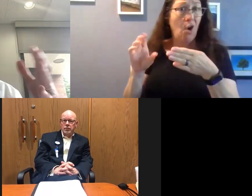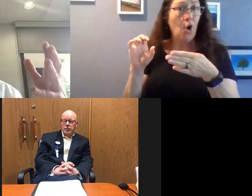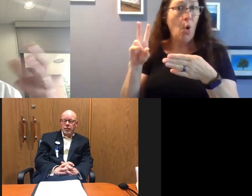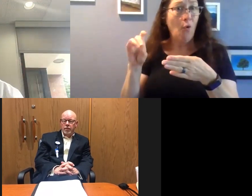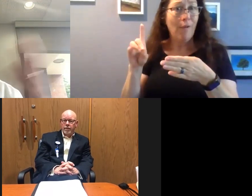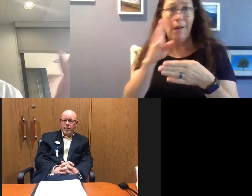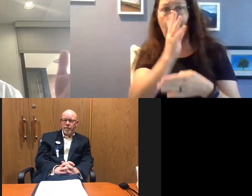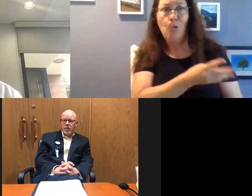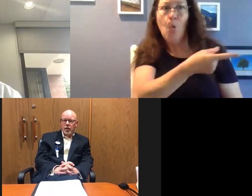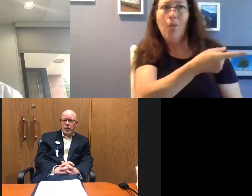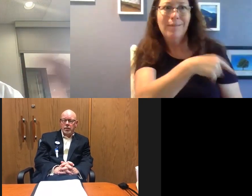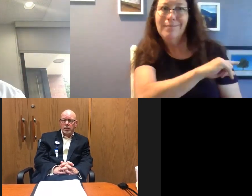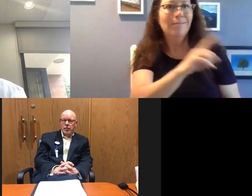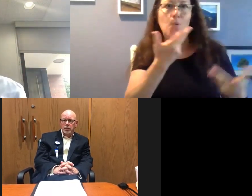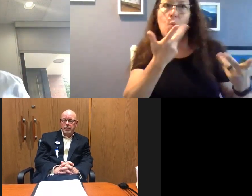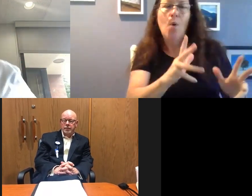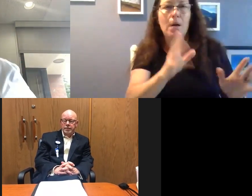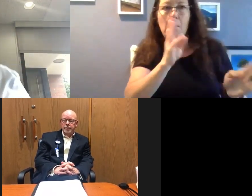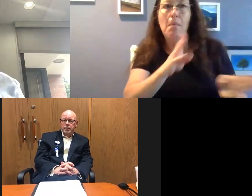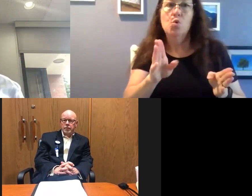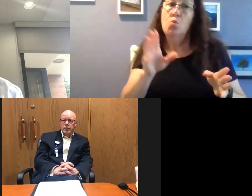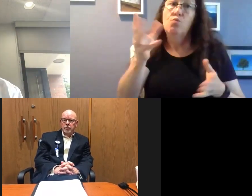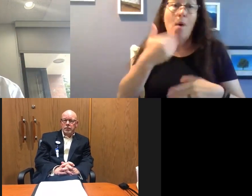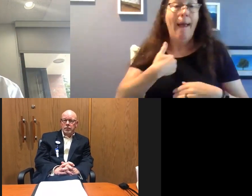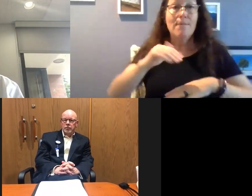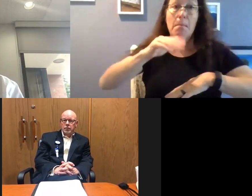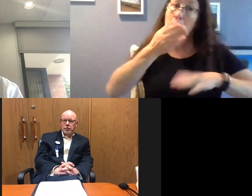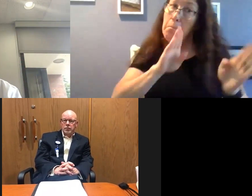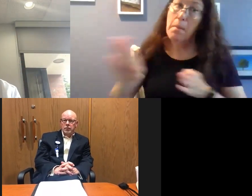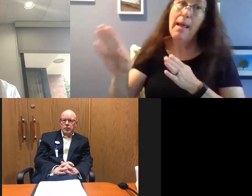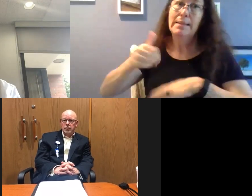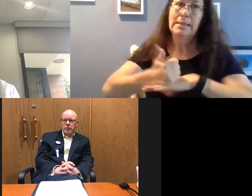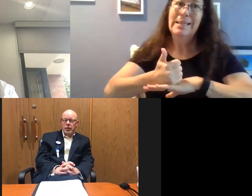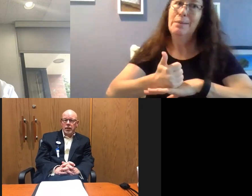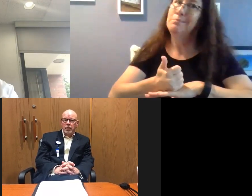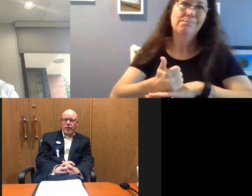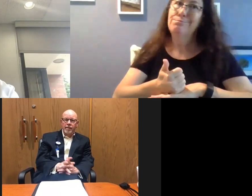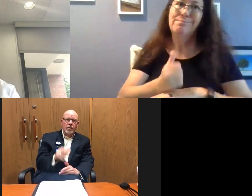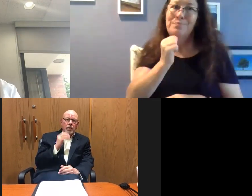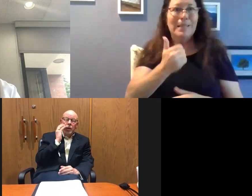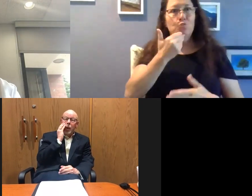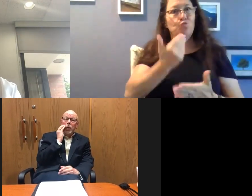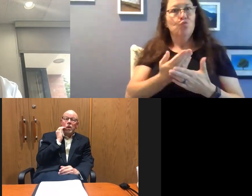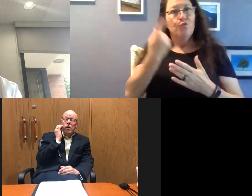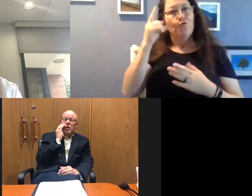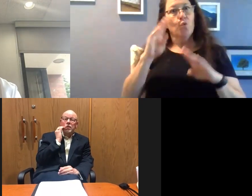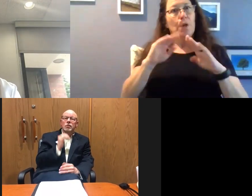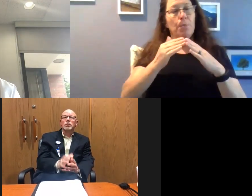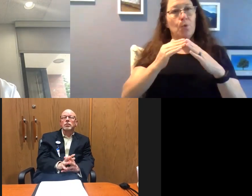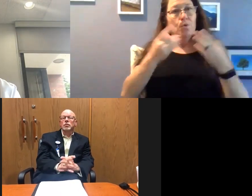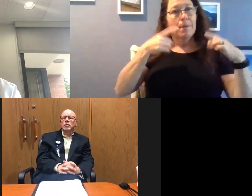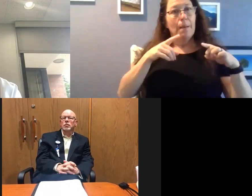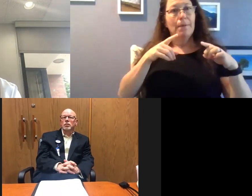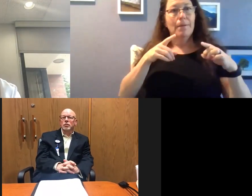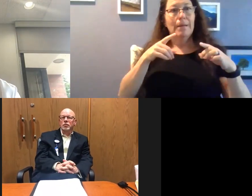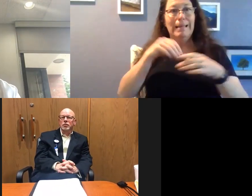we've got all those plans, we can pull them off the shelf, we can execute them. They're just not a very good thing. And this is what's happening right now